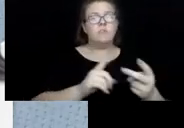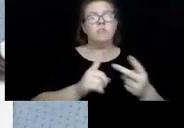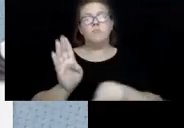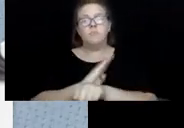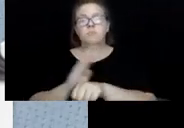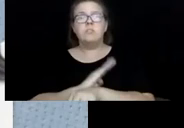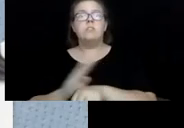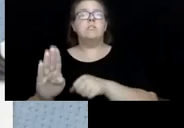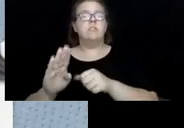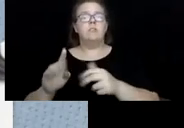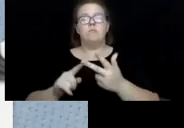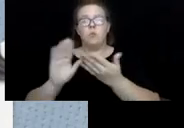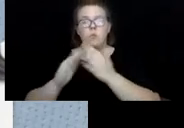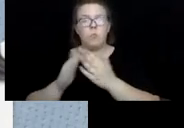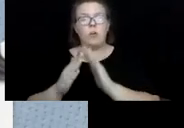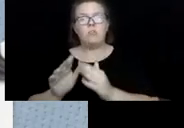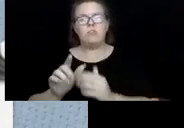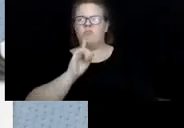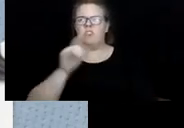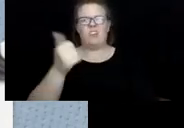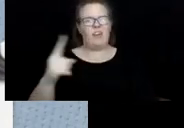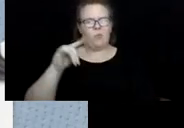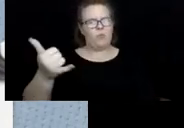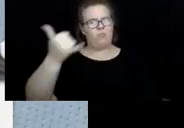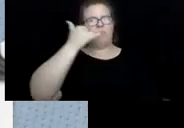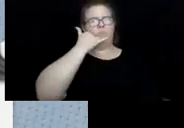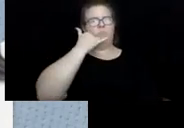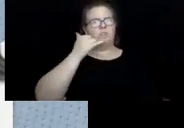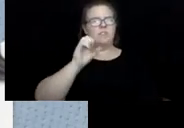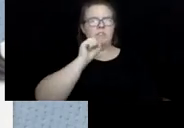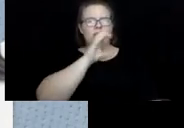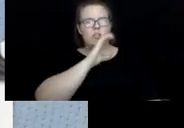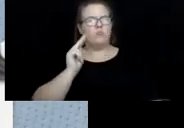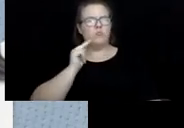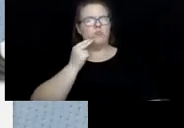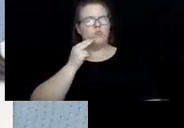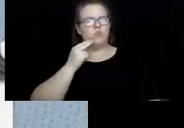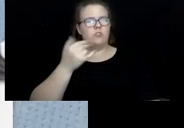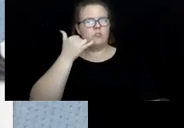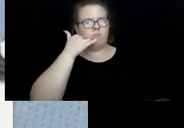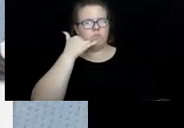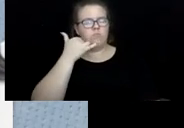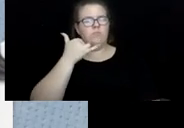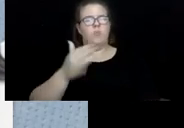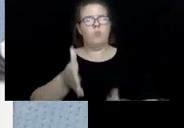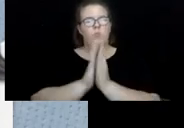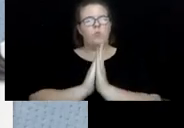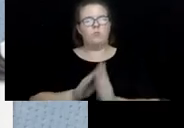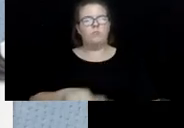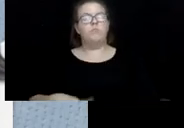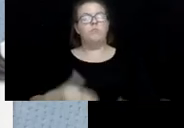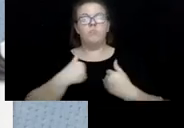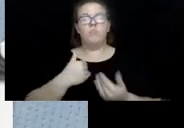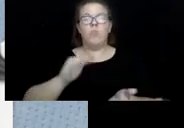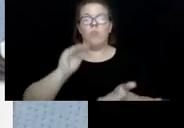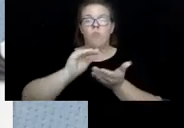and basically anyone who calls our senior nutrition hotline requesting one. Hand sanitizers, adult